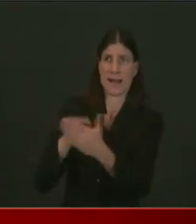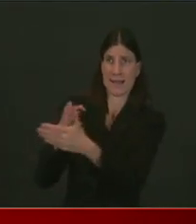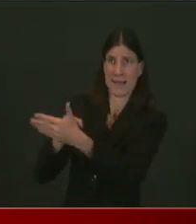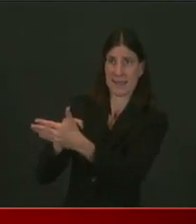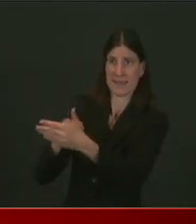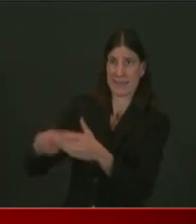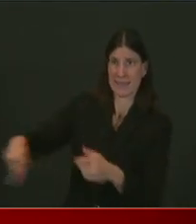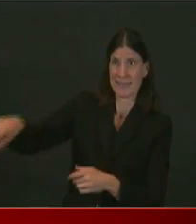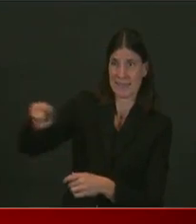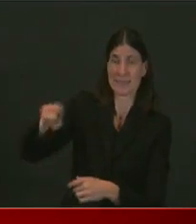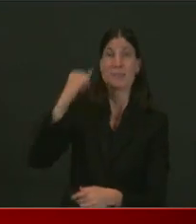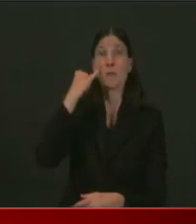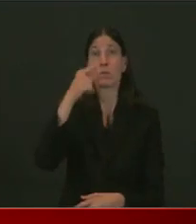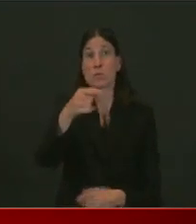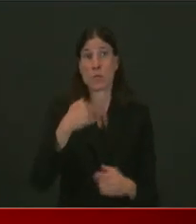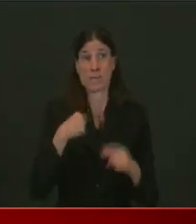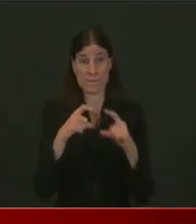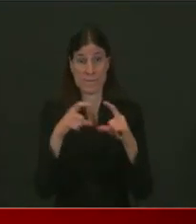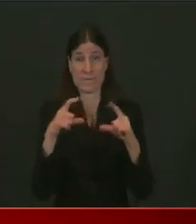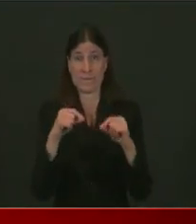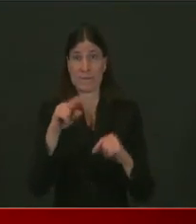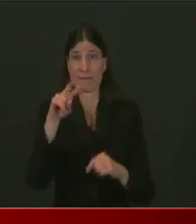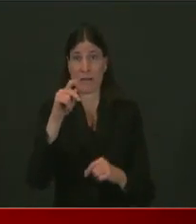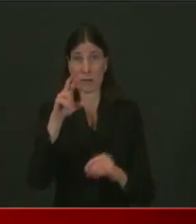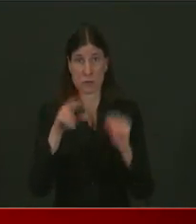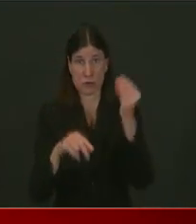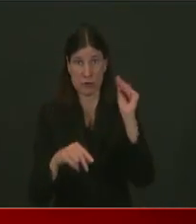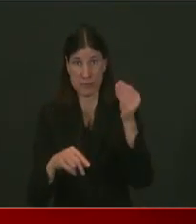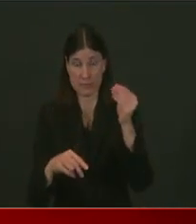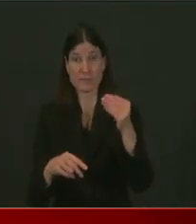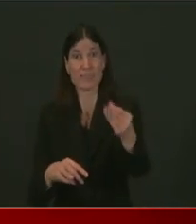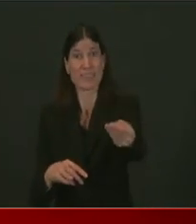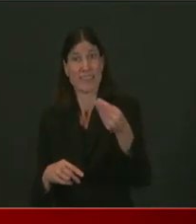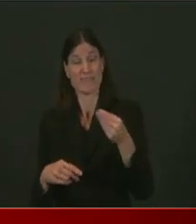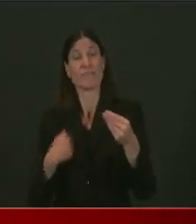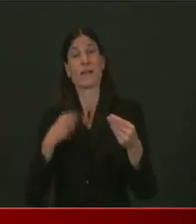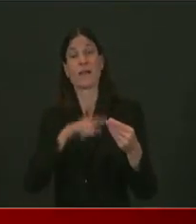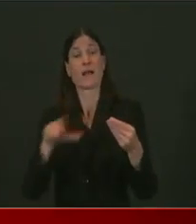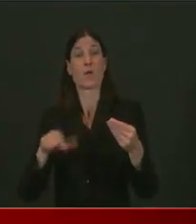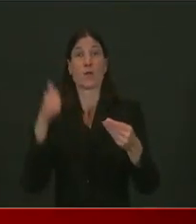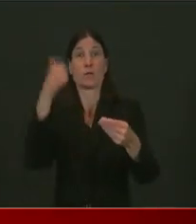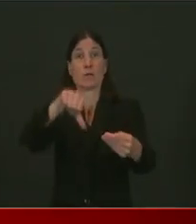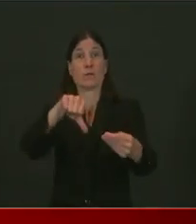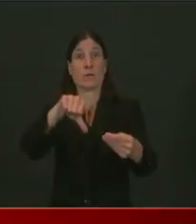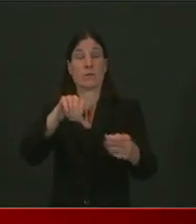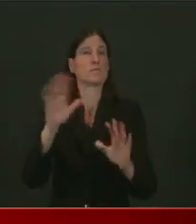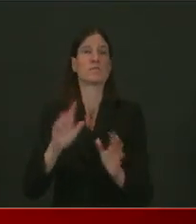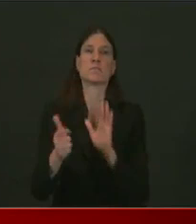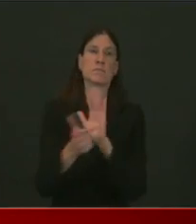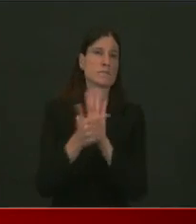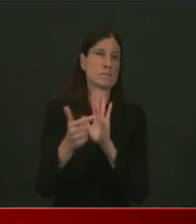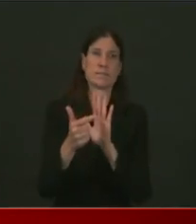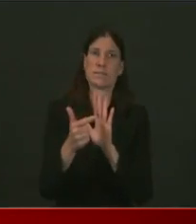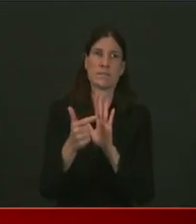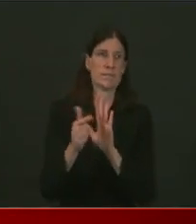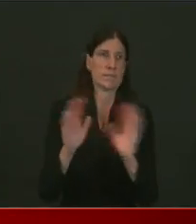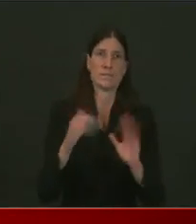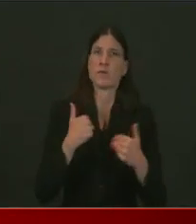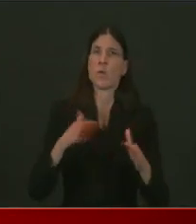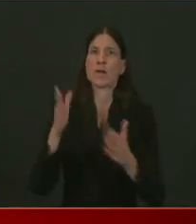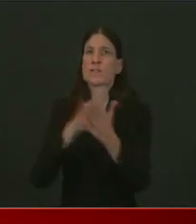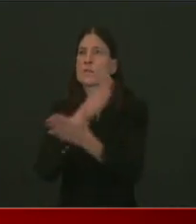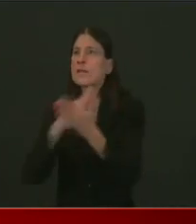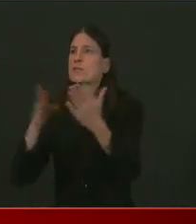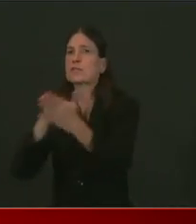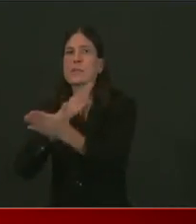during this crisis, it's especially wrong and especially problematic. So we are launching, um, an initiative